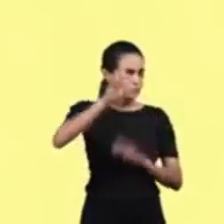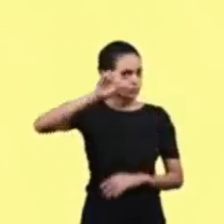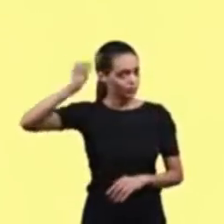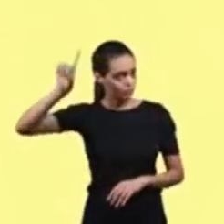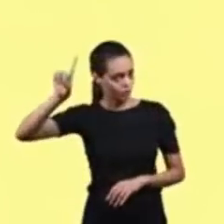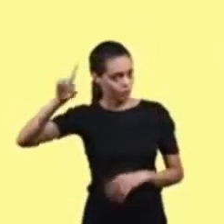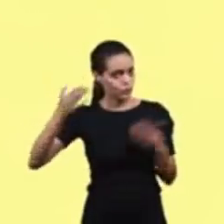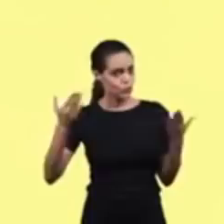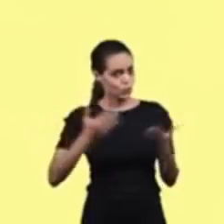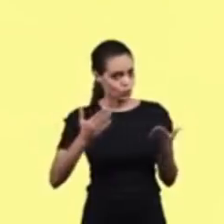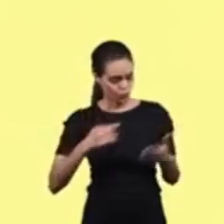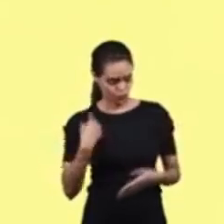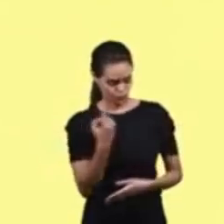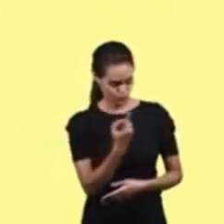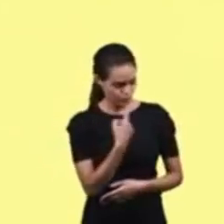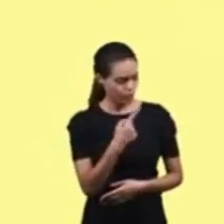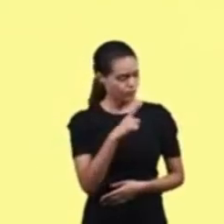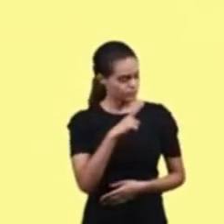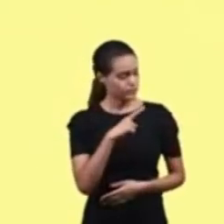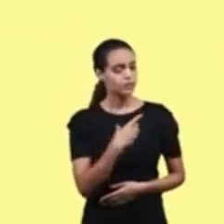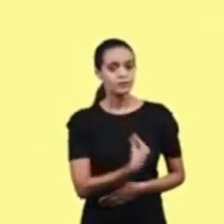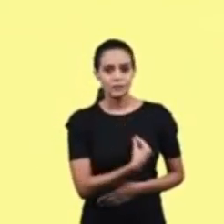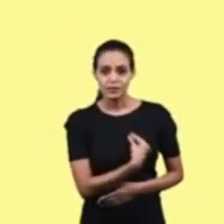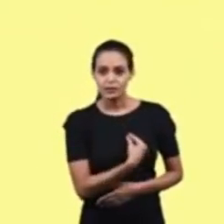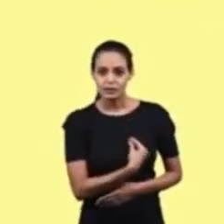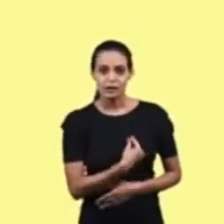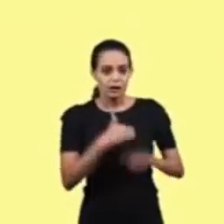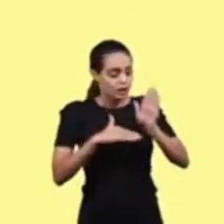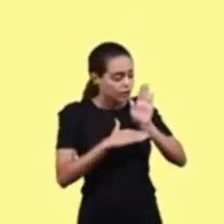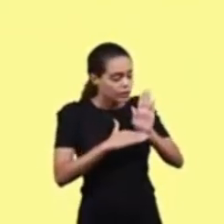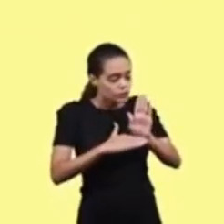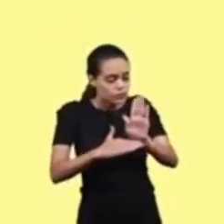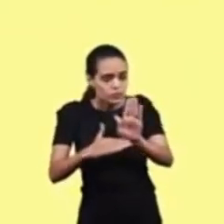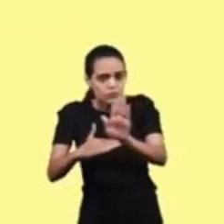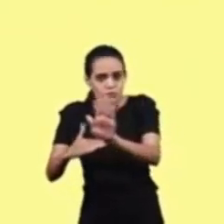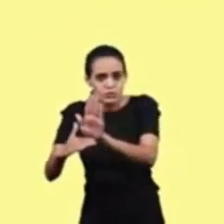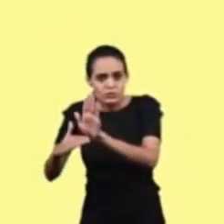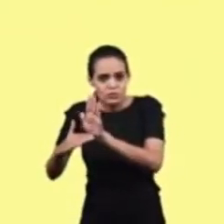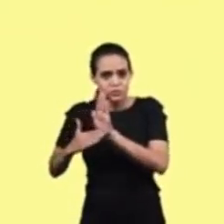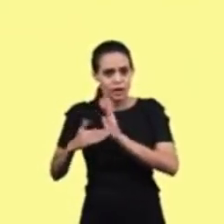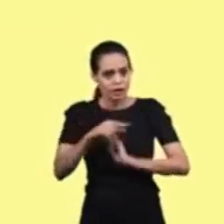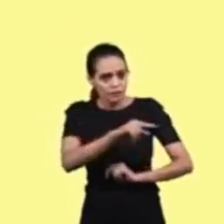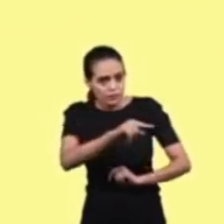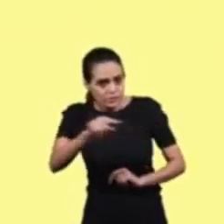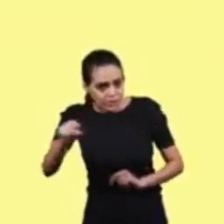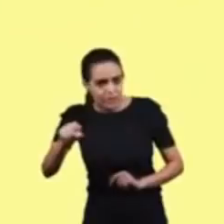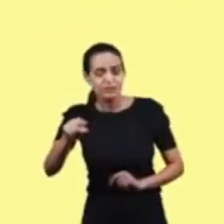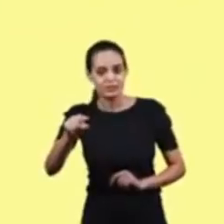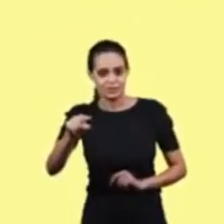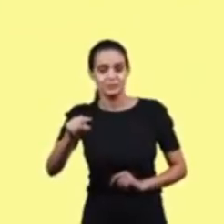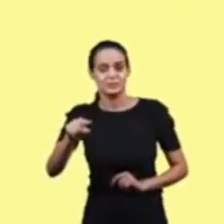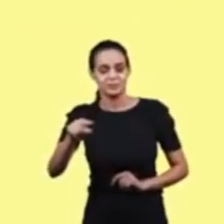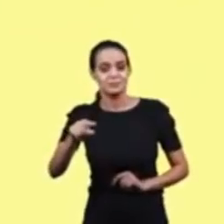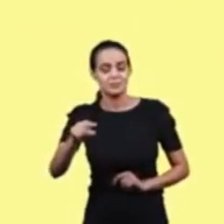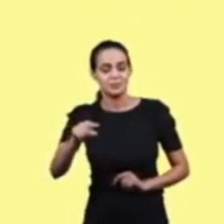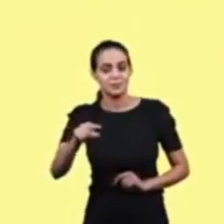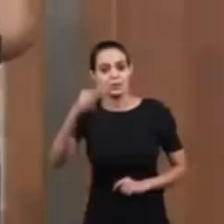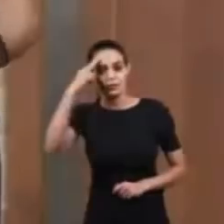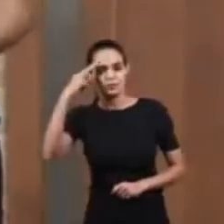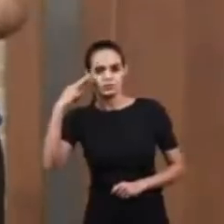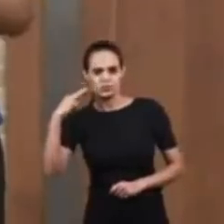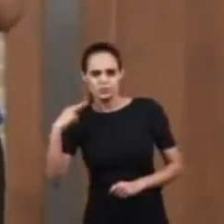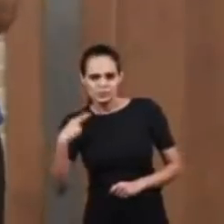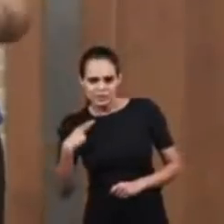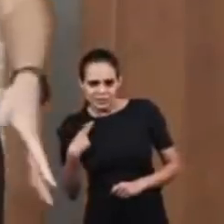And I may sustain you And Joseph sustained his father His brothers They went to